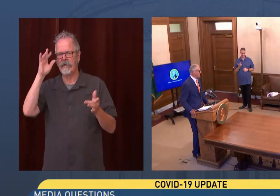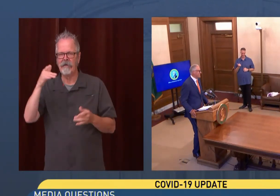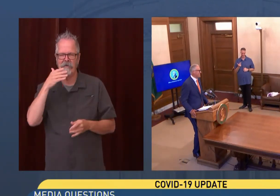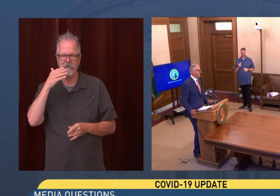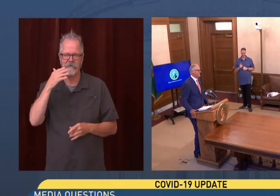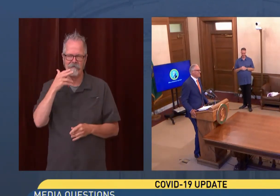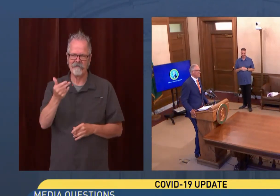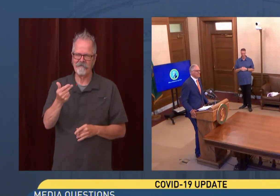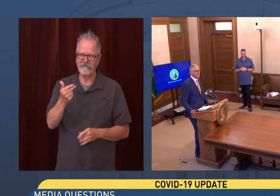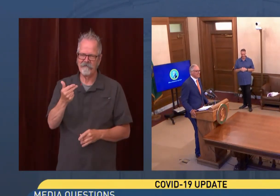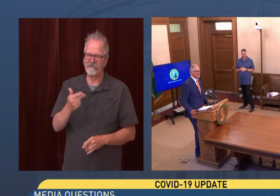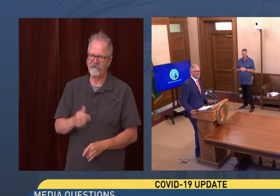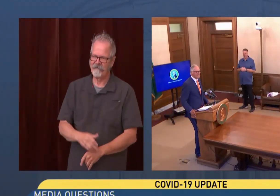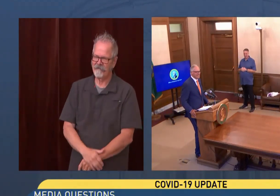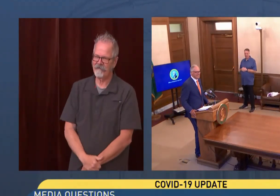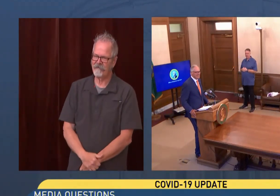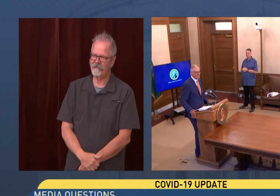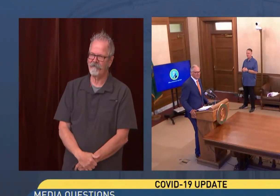Next question comes from Casey.